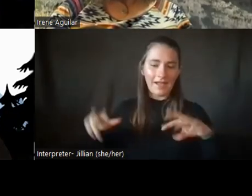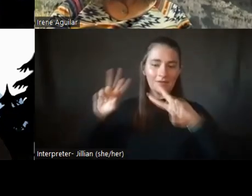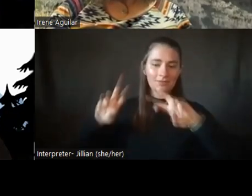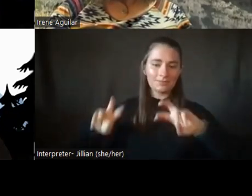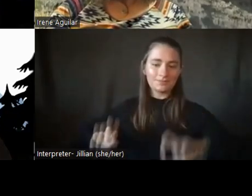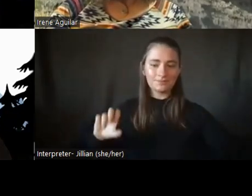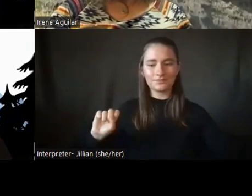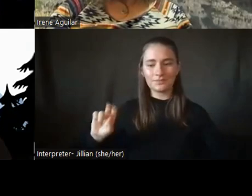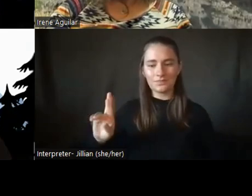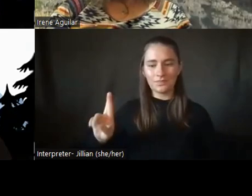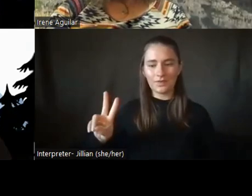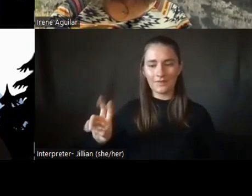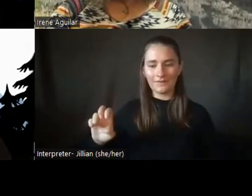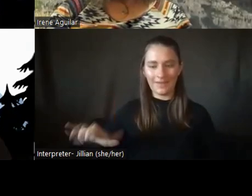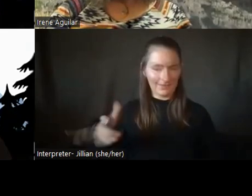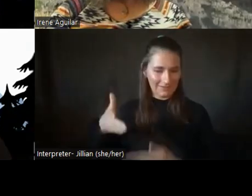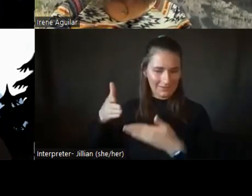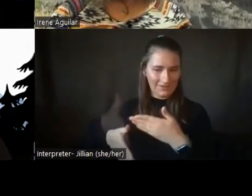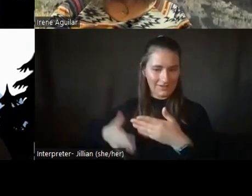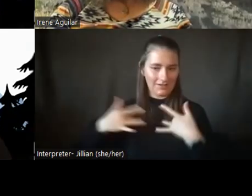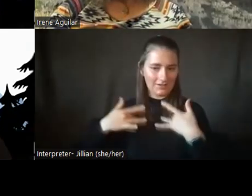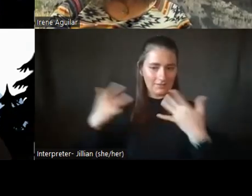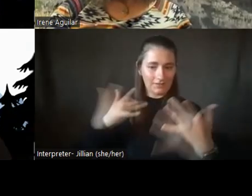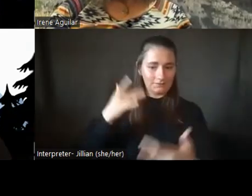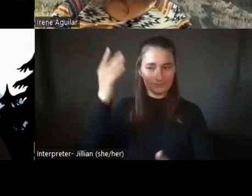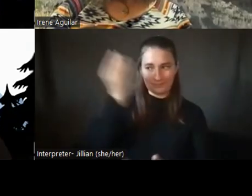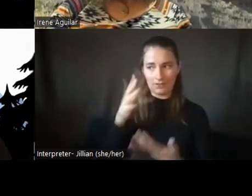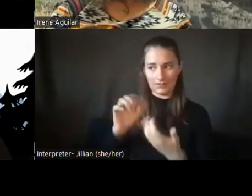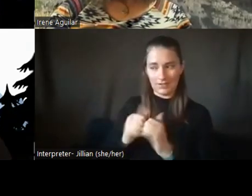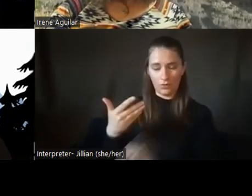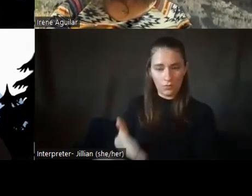of these events to kind of tell us what we can do better.